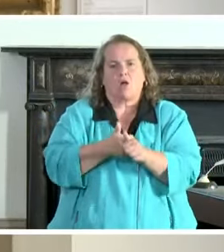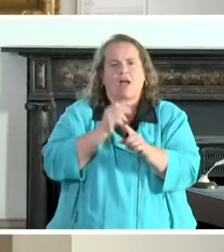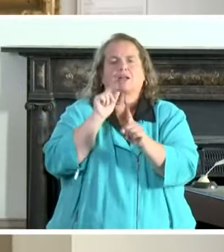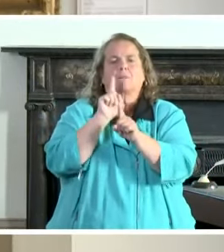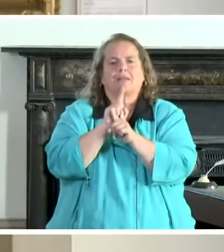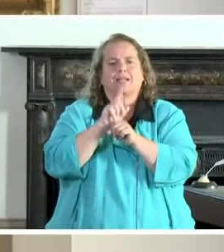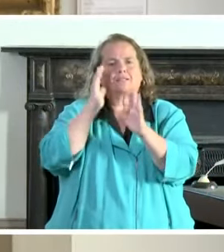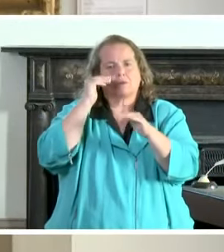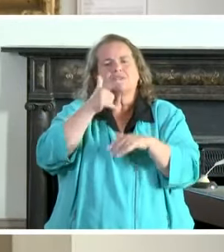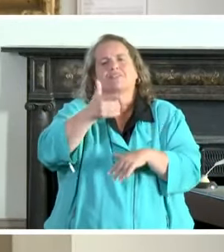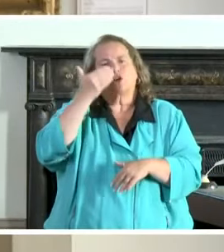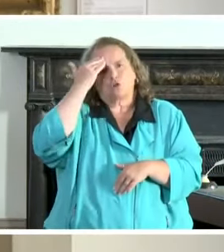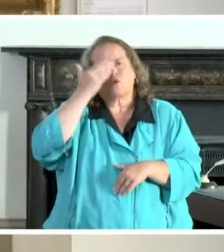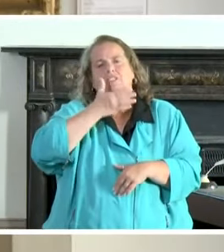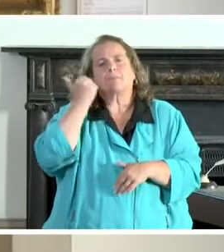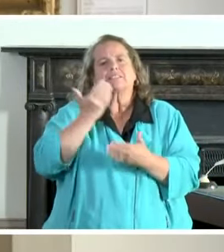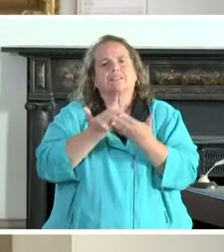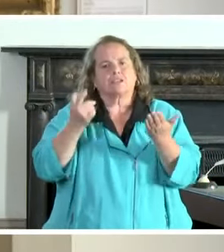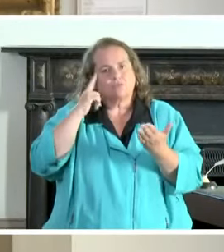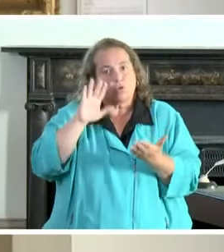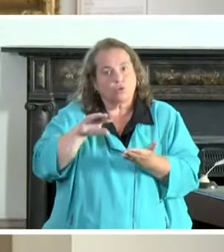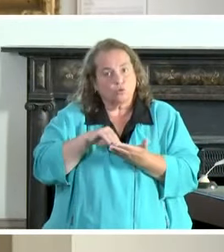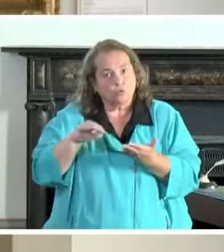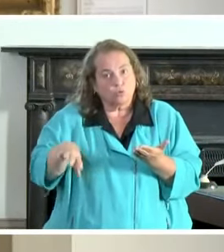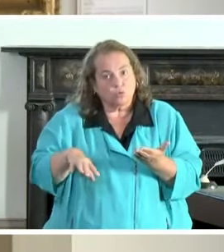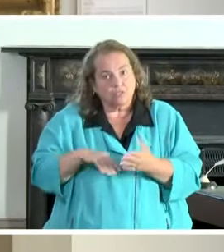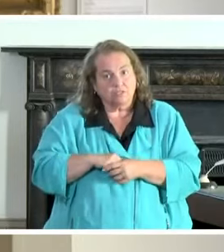because they know that's the best thing for their students